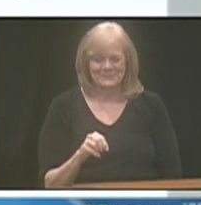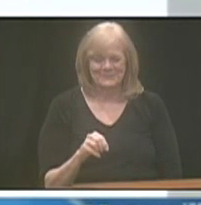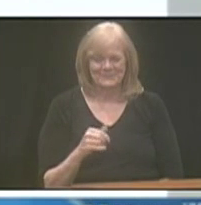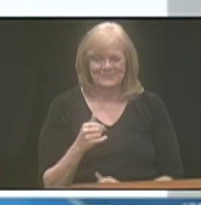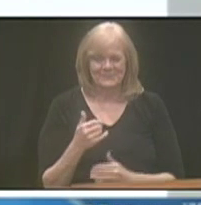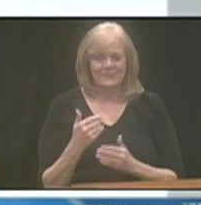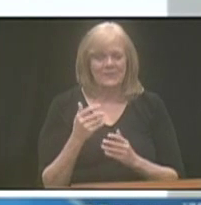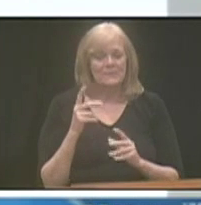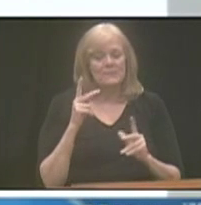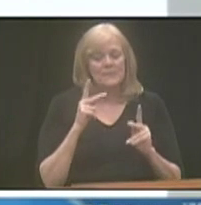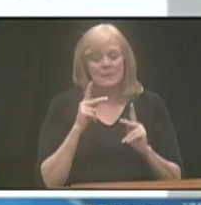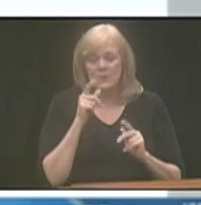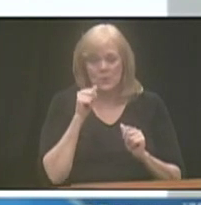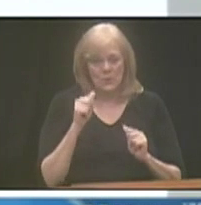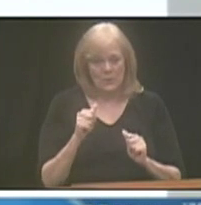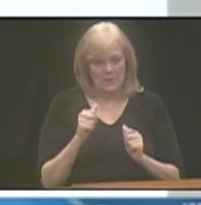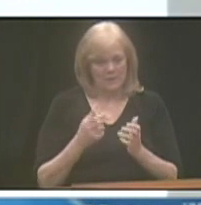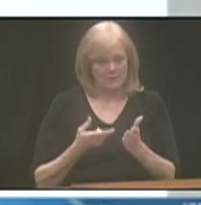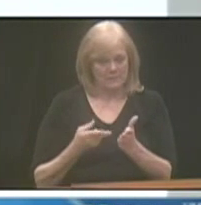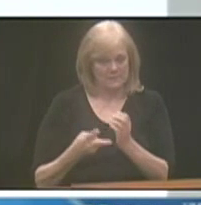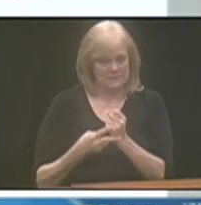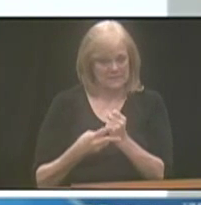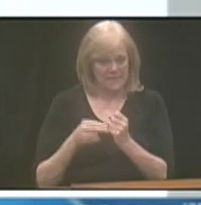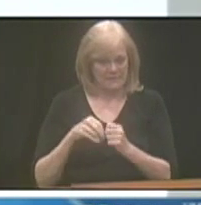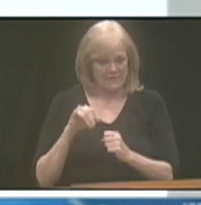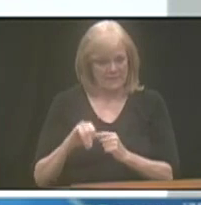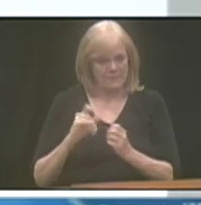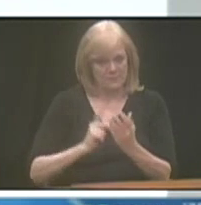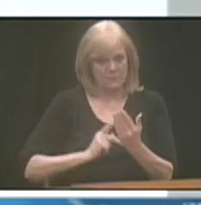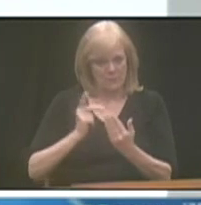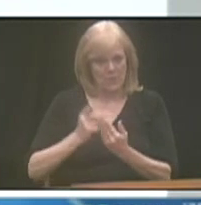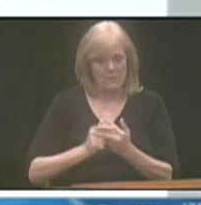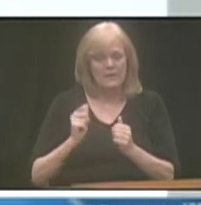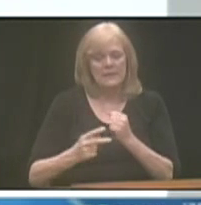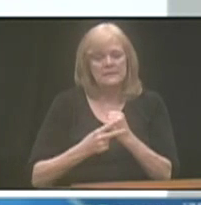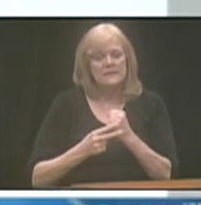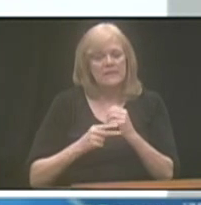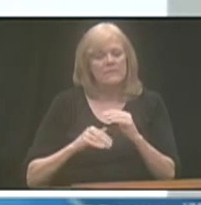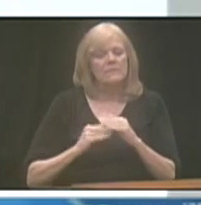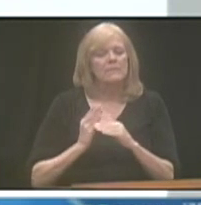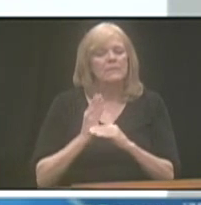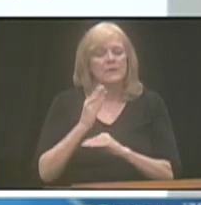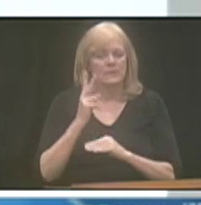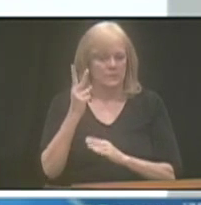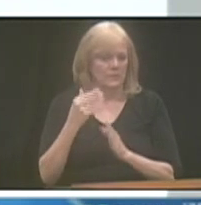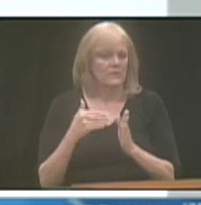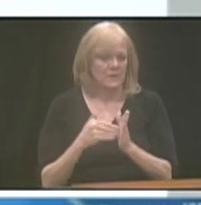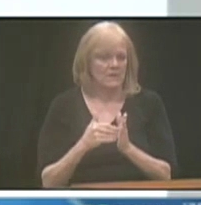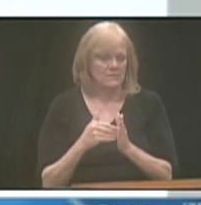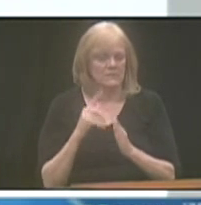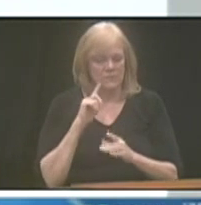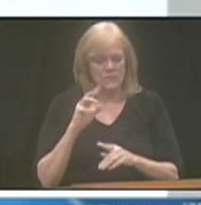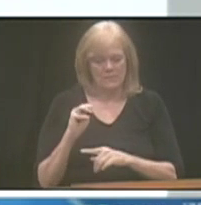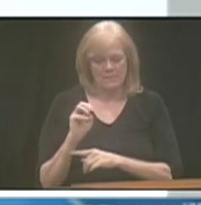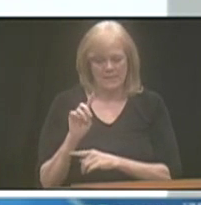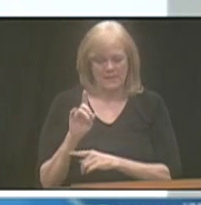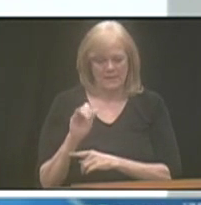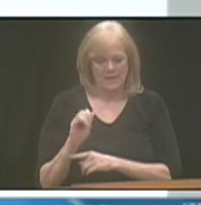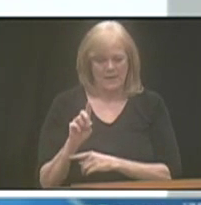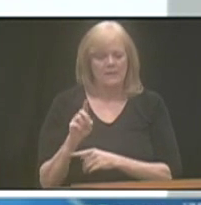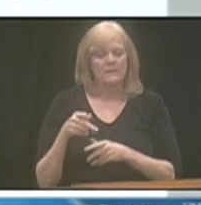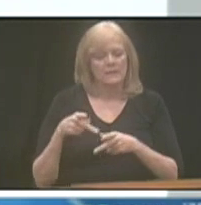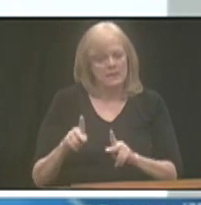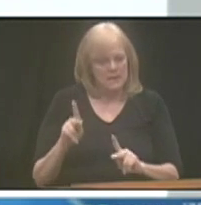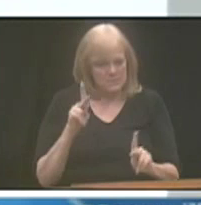Eligible individuals are now permitted to save beyond their resource limits for SSI and Medicaid. So, it allows